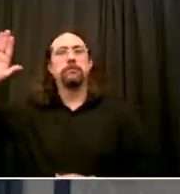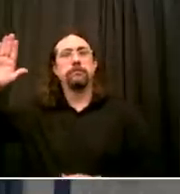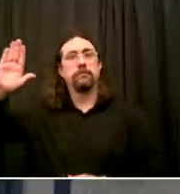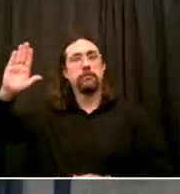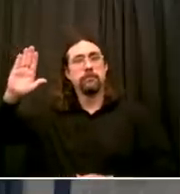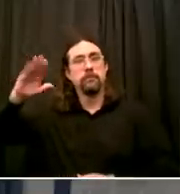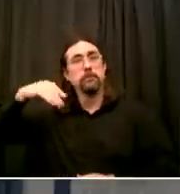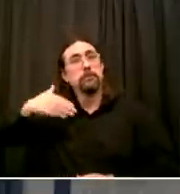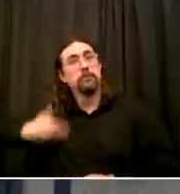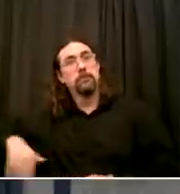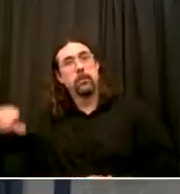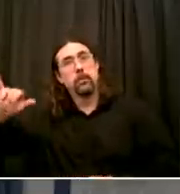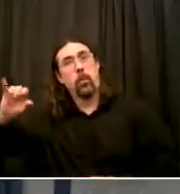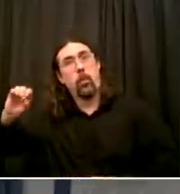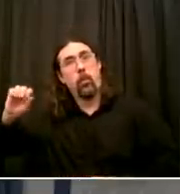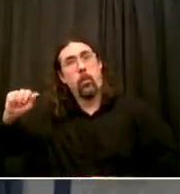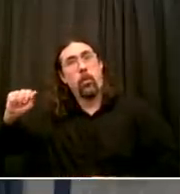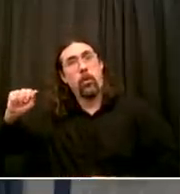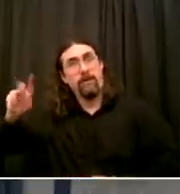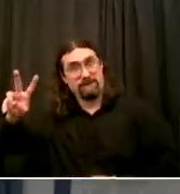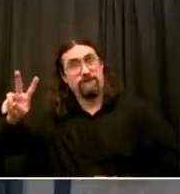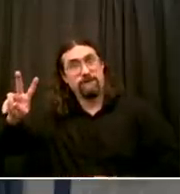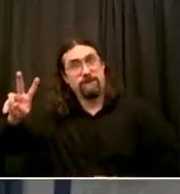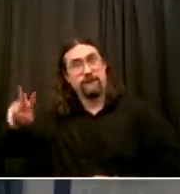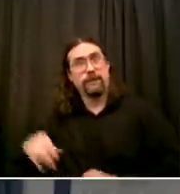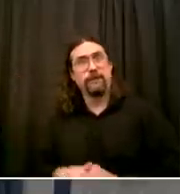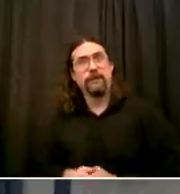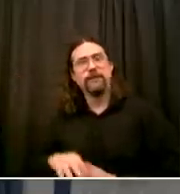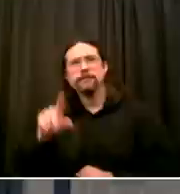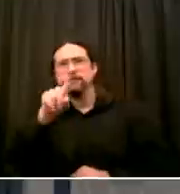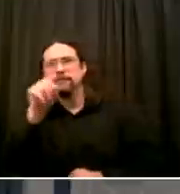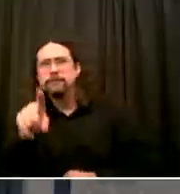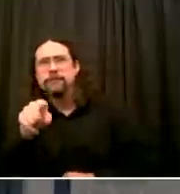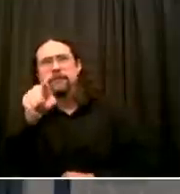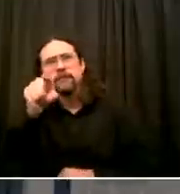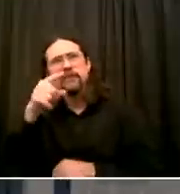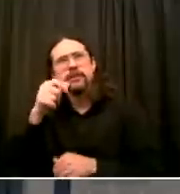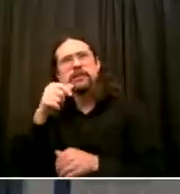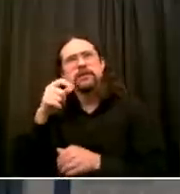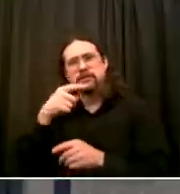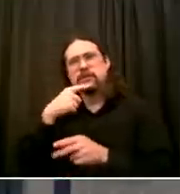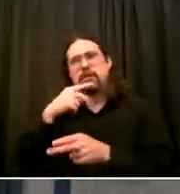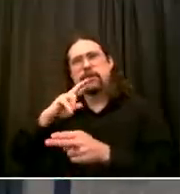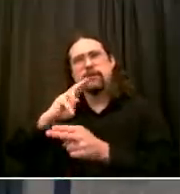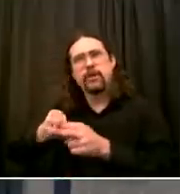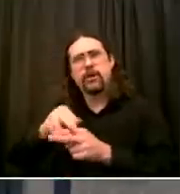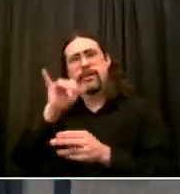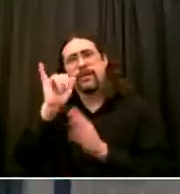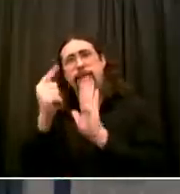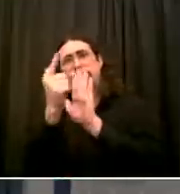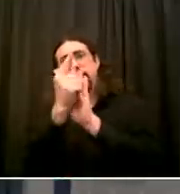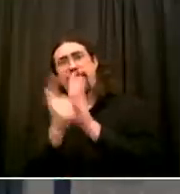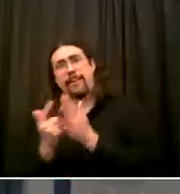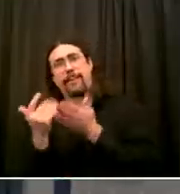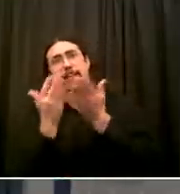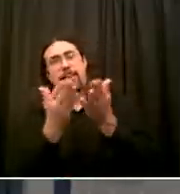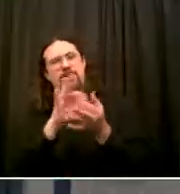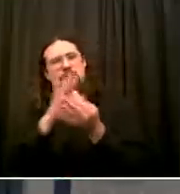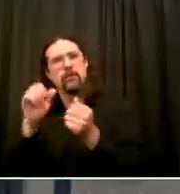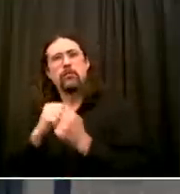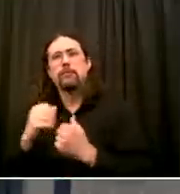you said you were going to sign But I don't believe you were asked that, you know, one of your concerns was